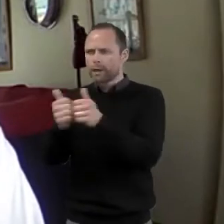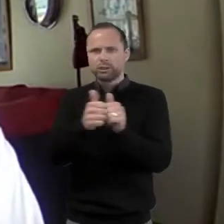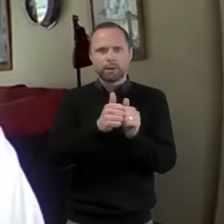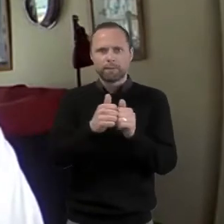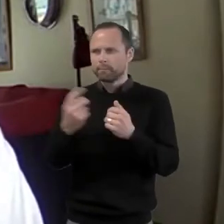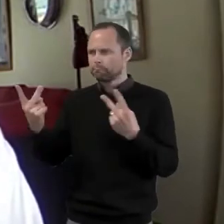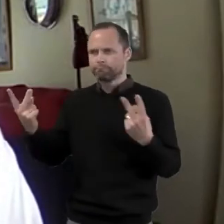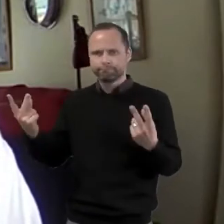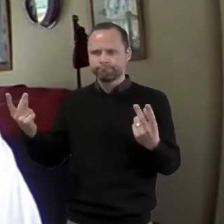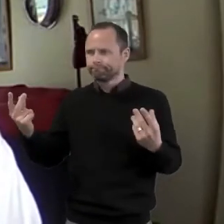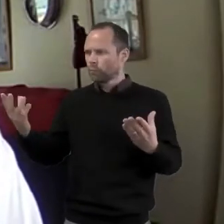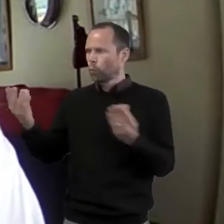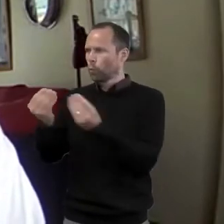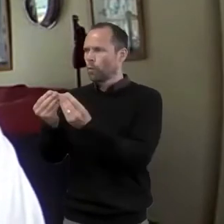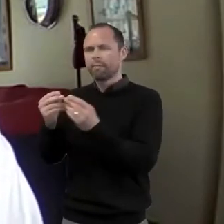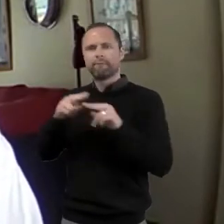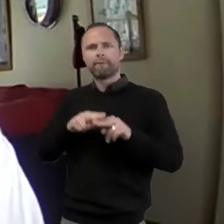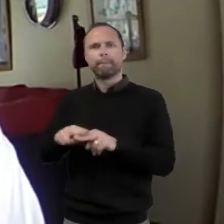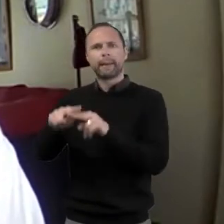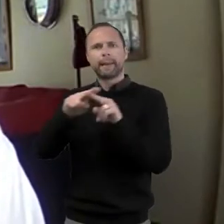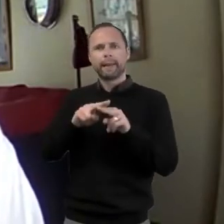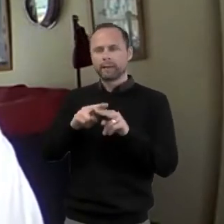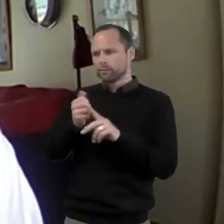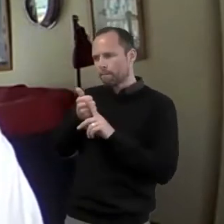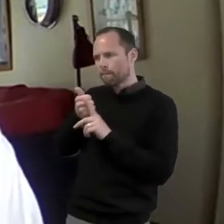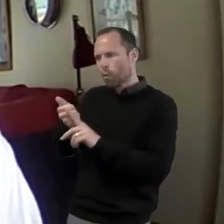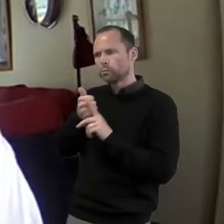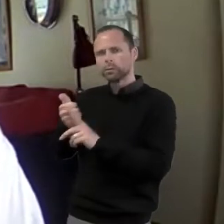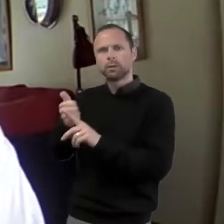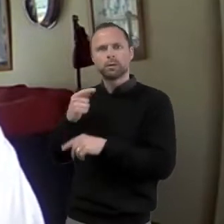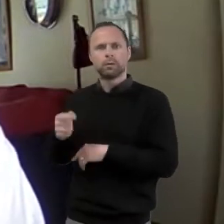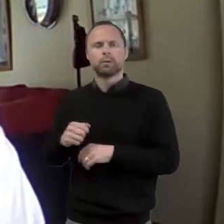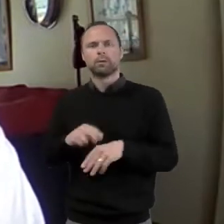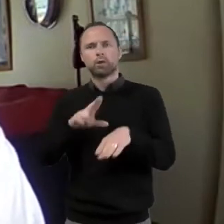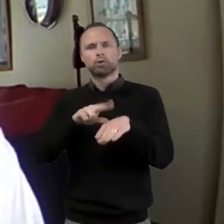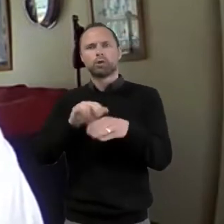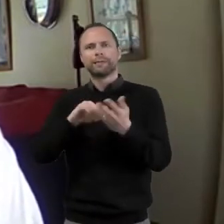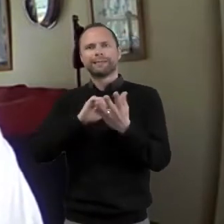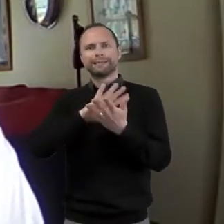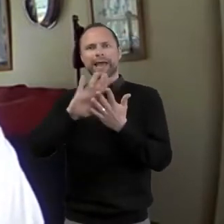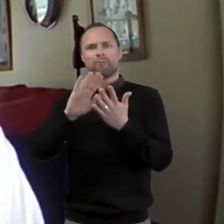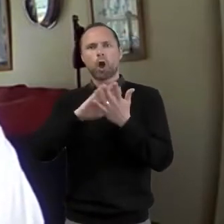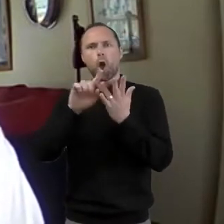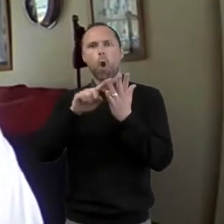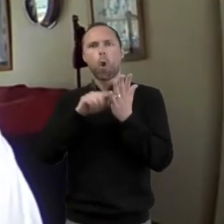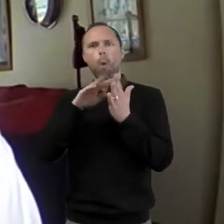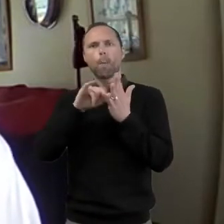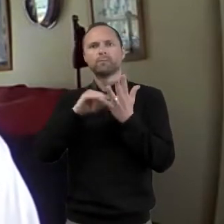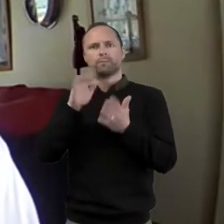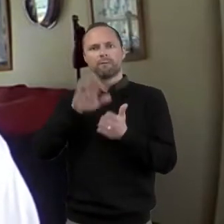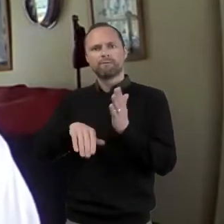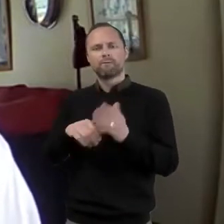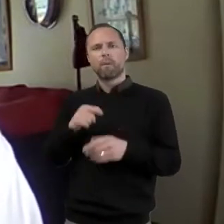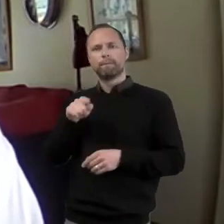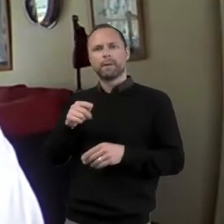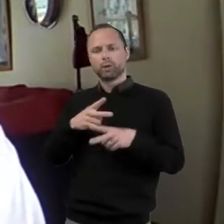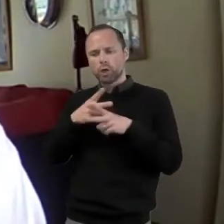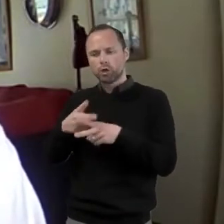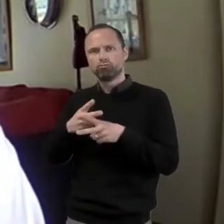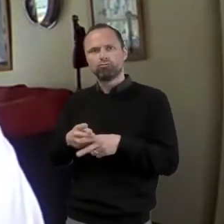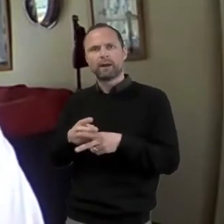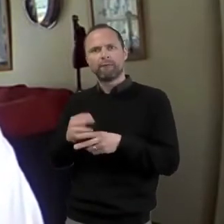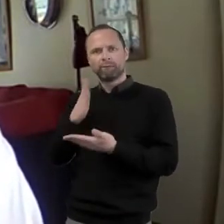benefit their children. Dr Sarah Holmes from the Nurturing Young Faith Project at Liverpool Hope University